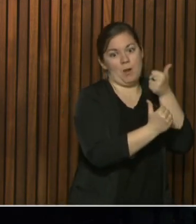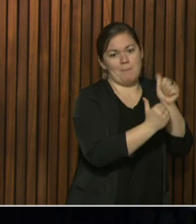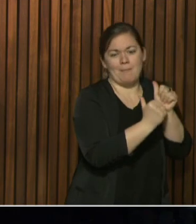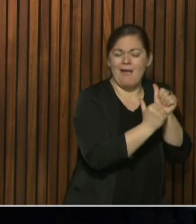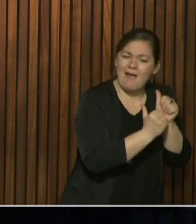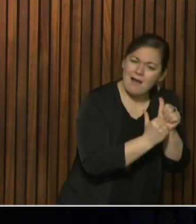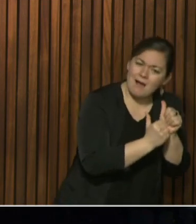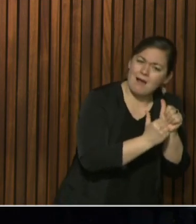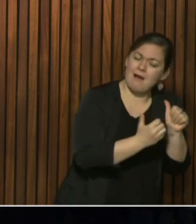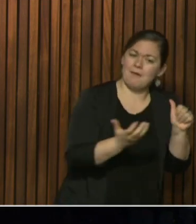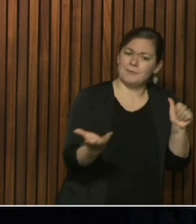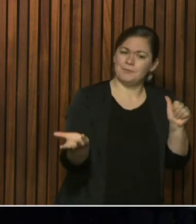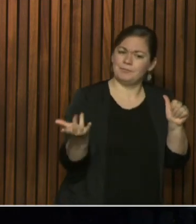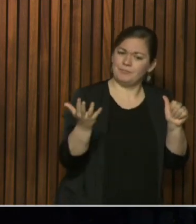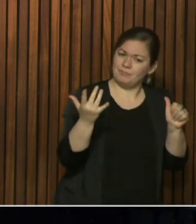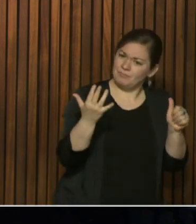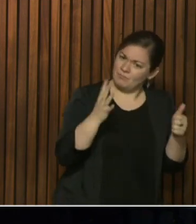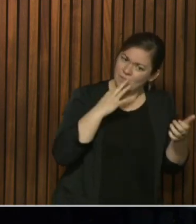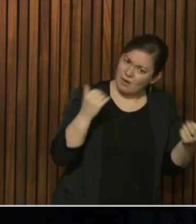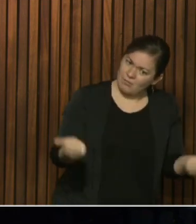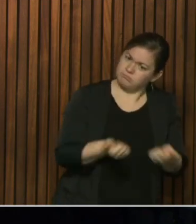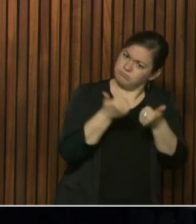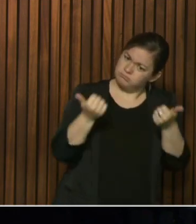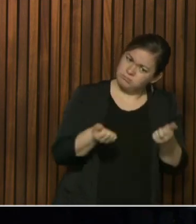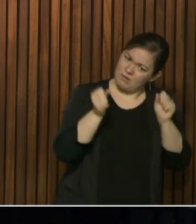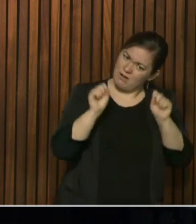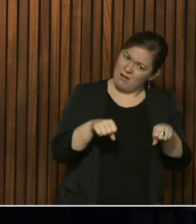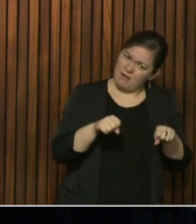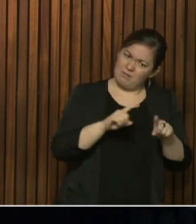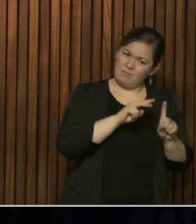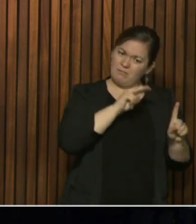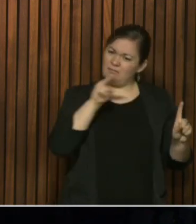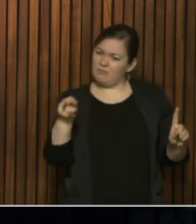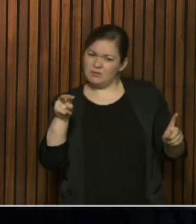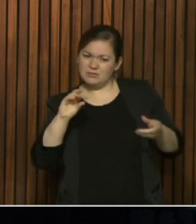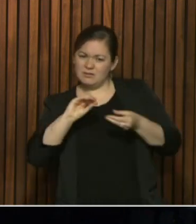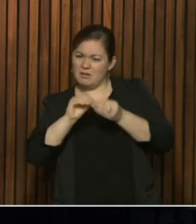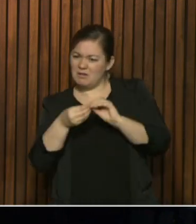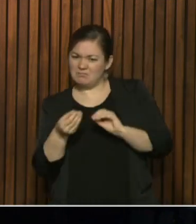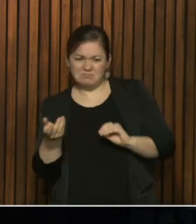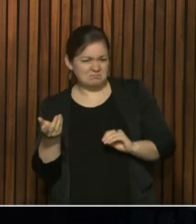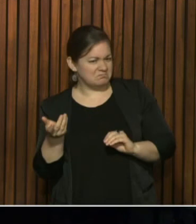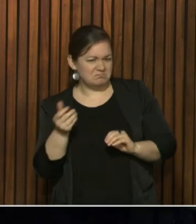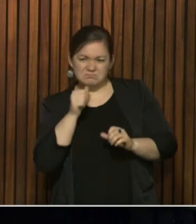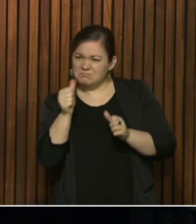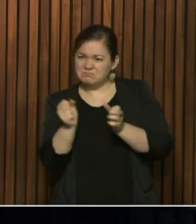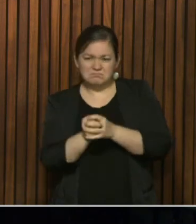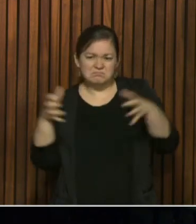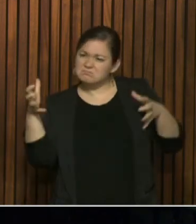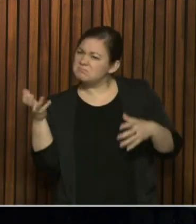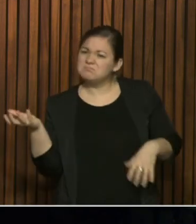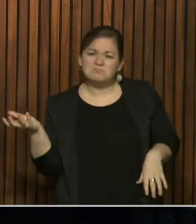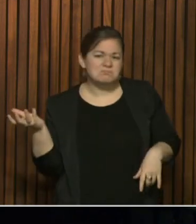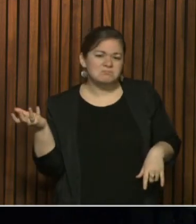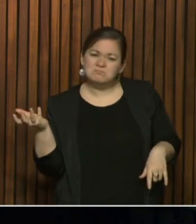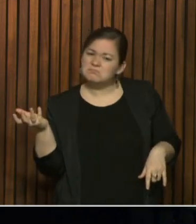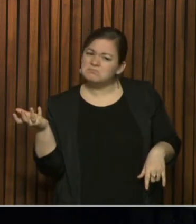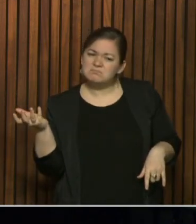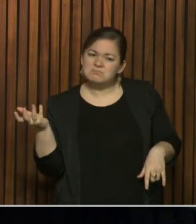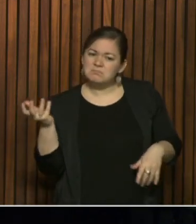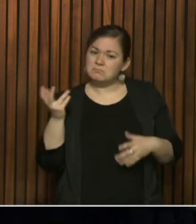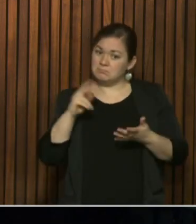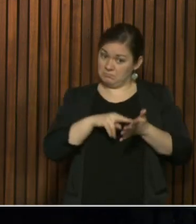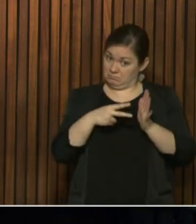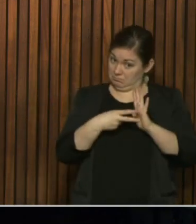many, if we have all this capacity, how come we don't have that many tests? How come we're not doing that many tests? Is it that they're just not coming in from hospitals and assessment